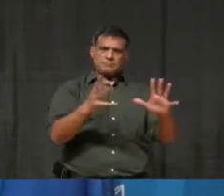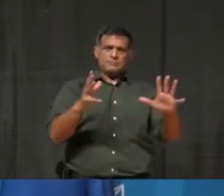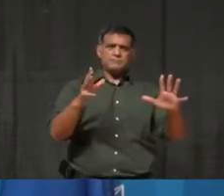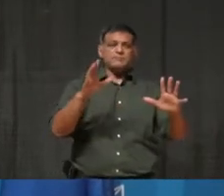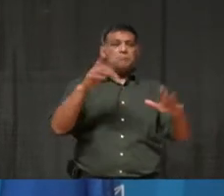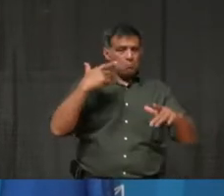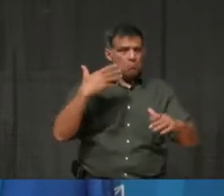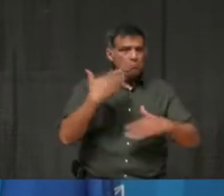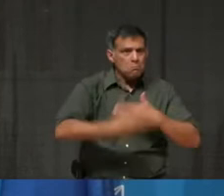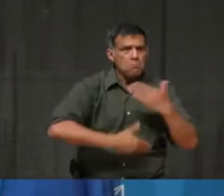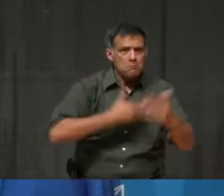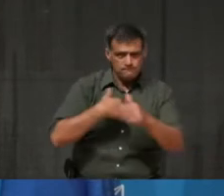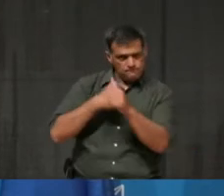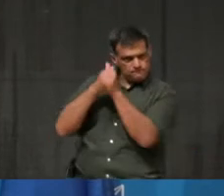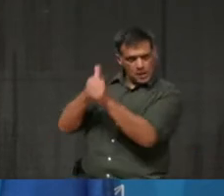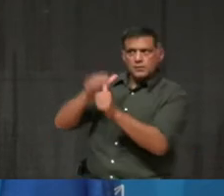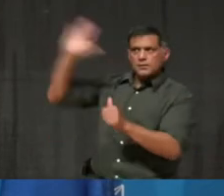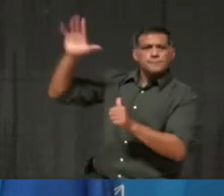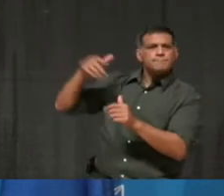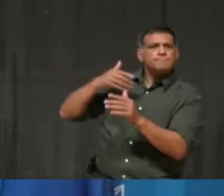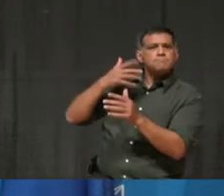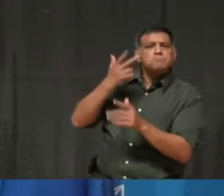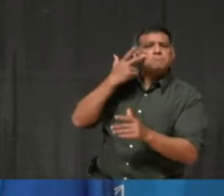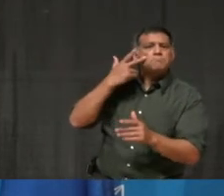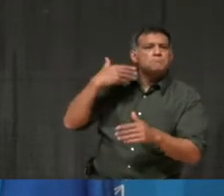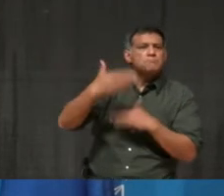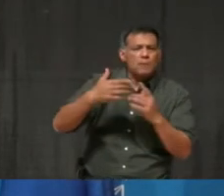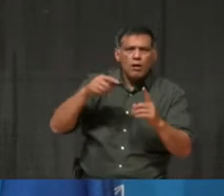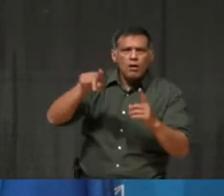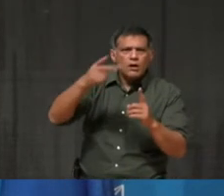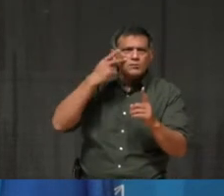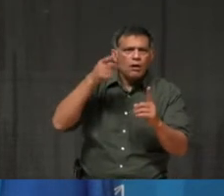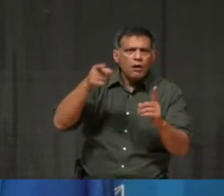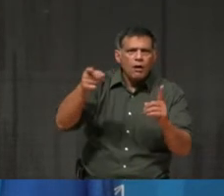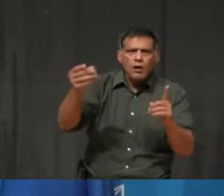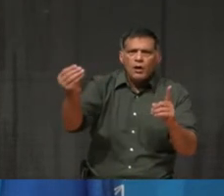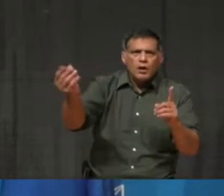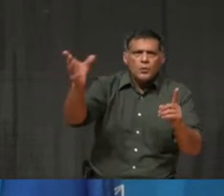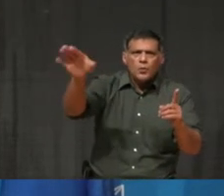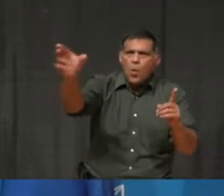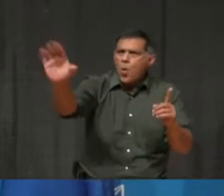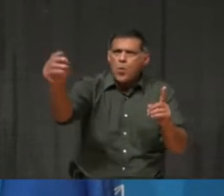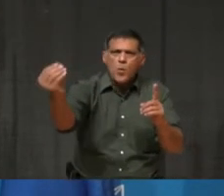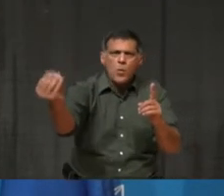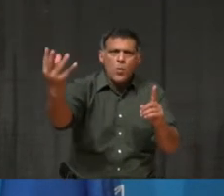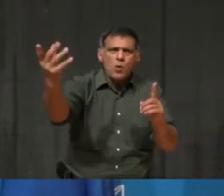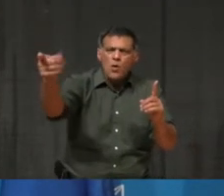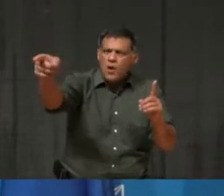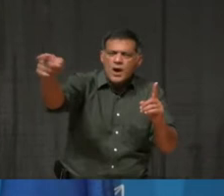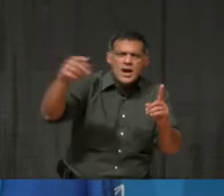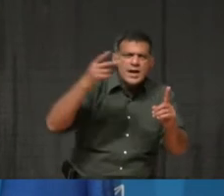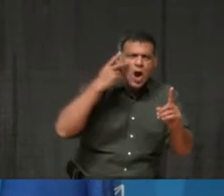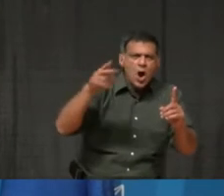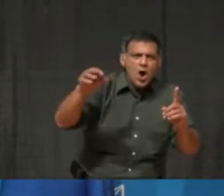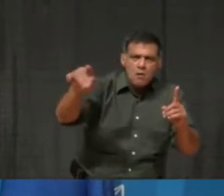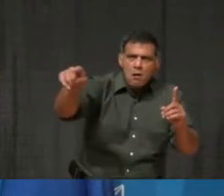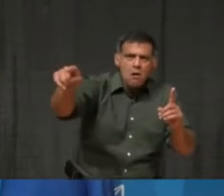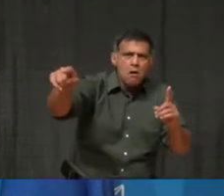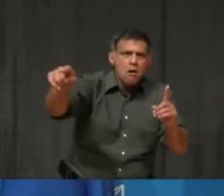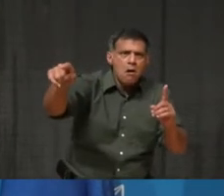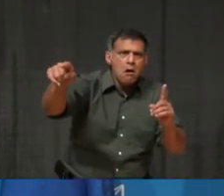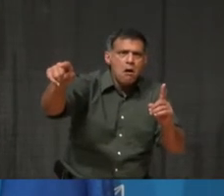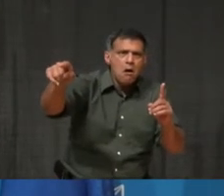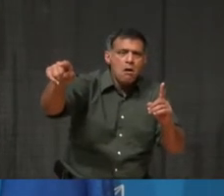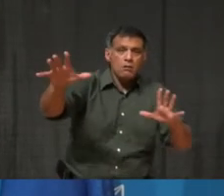and saw a glimmer or a shining hope that things were beginning to return. Only to find, of course, that numbers were